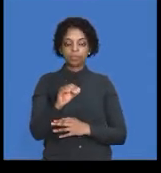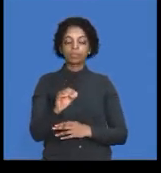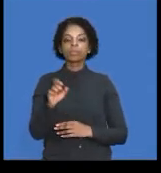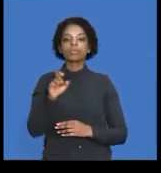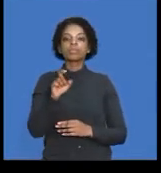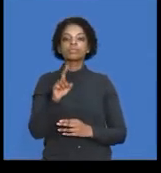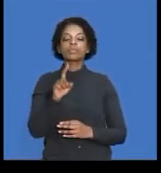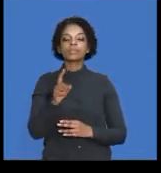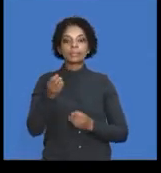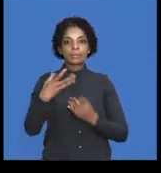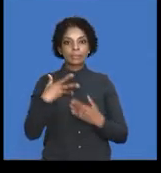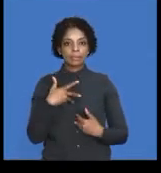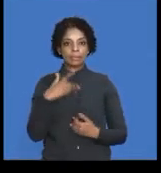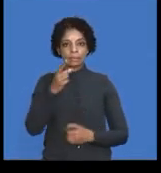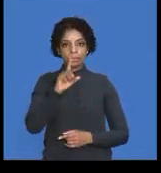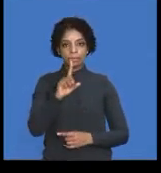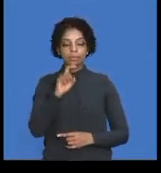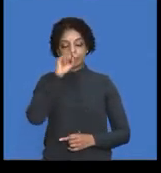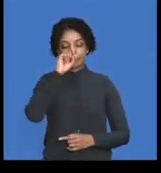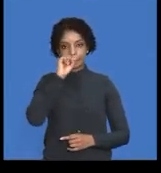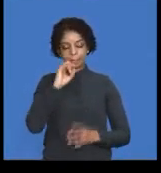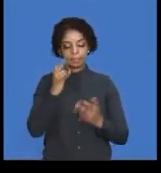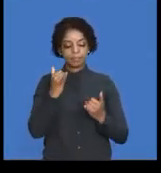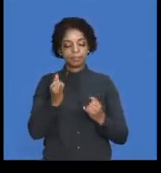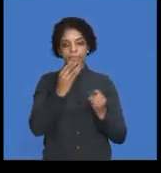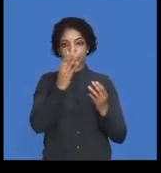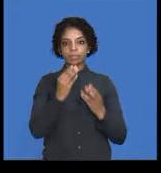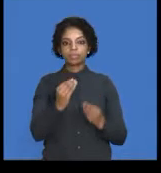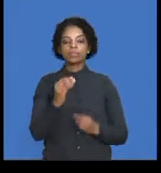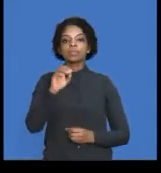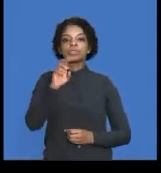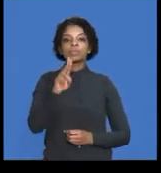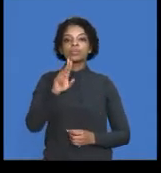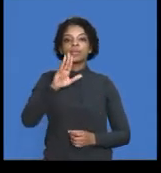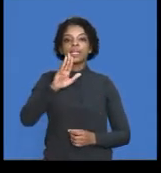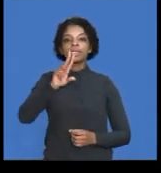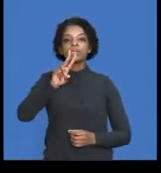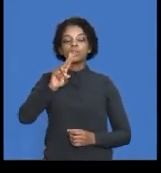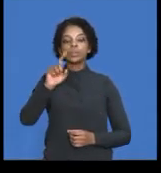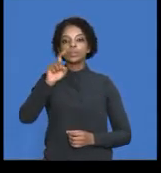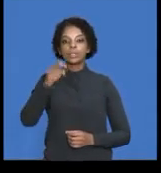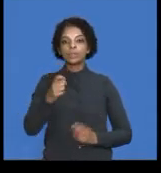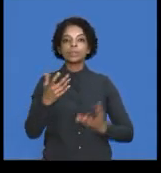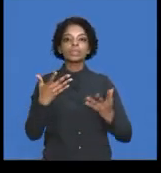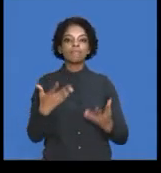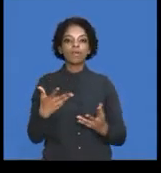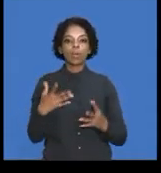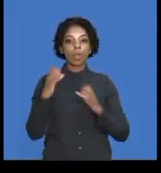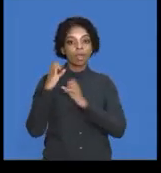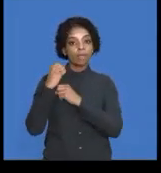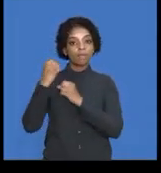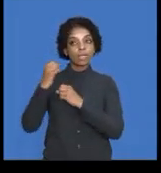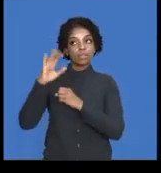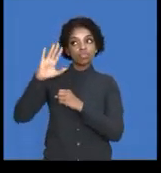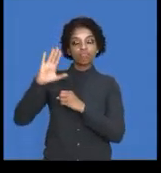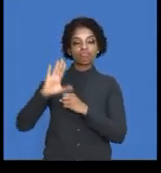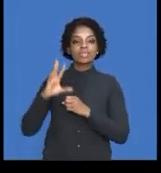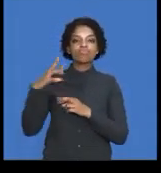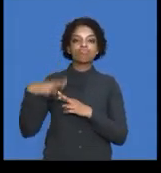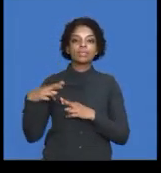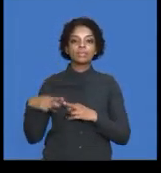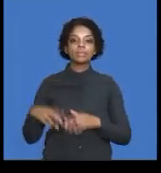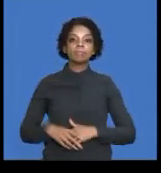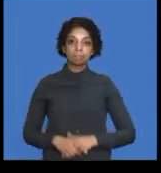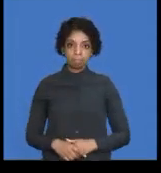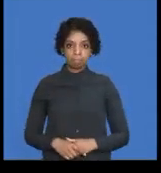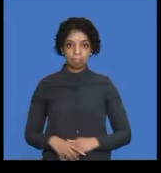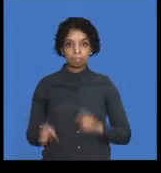me my figure, which is my 294,000 for my factory rent. Okay? And then the last one